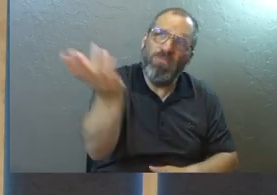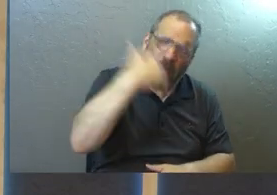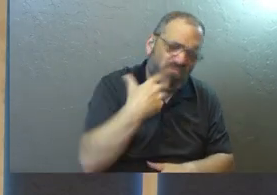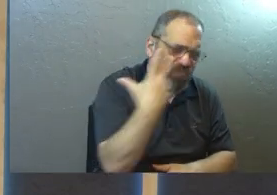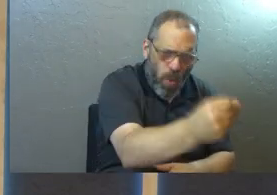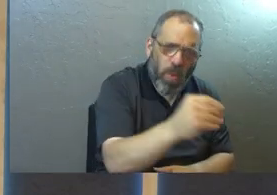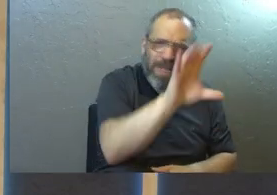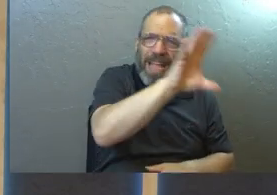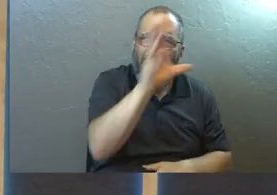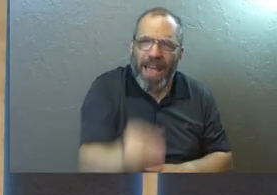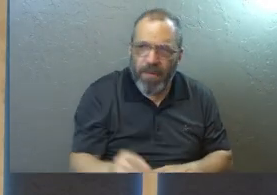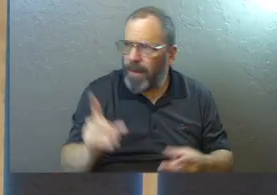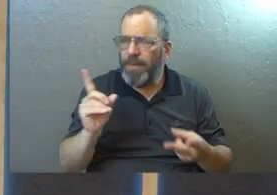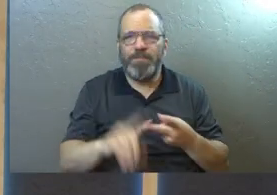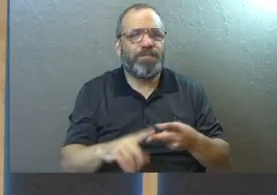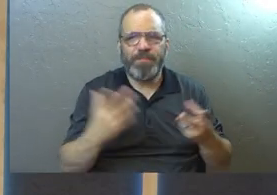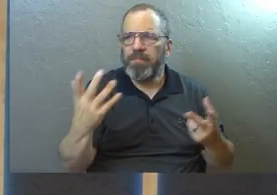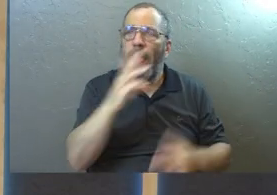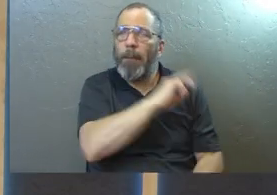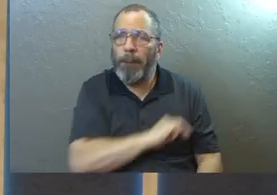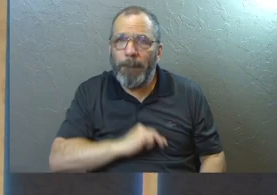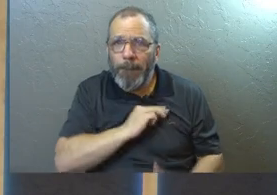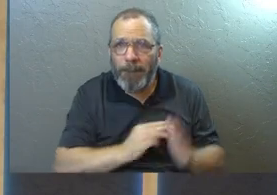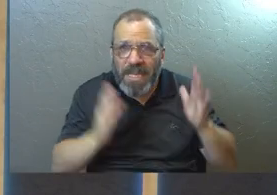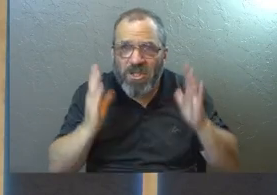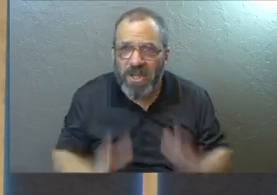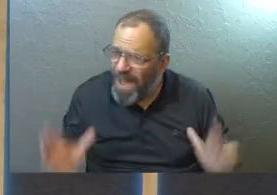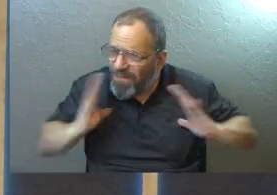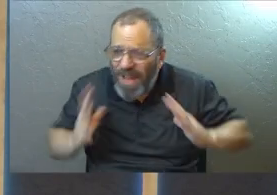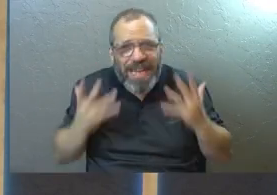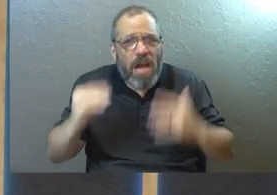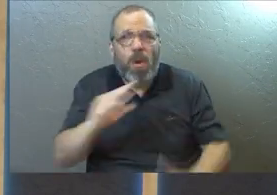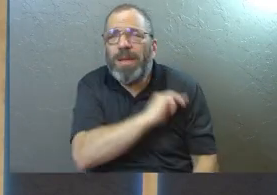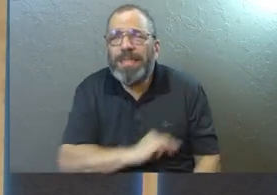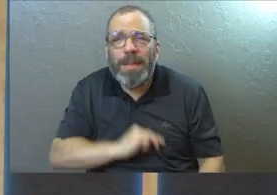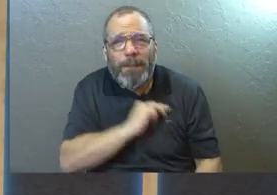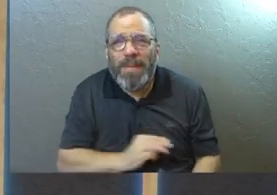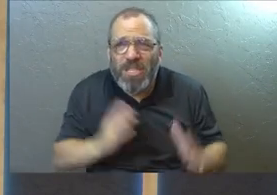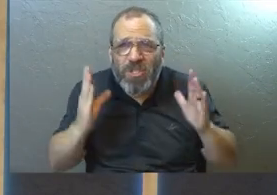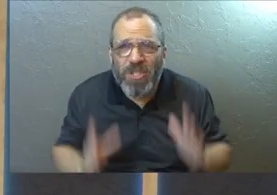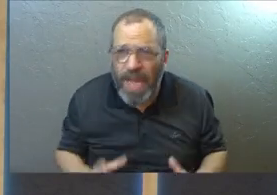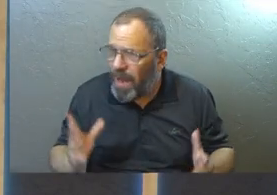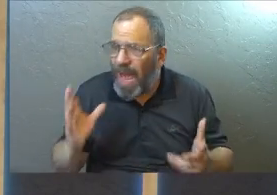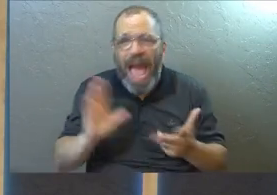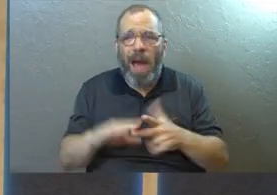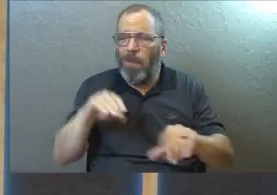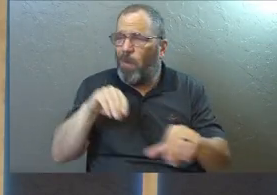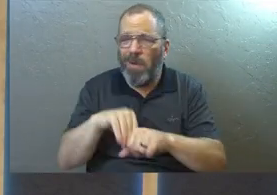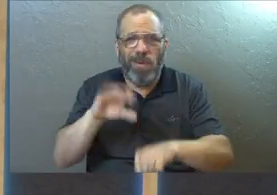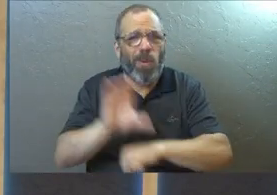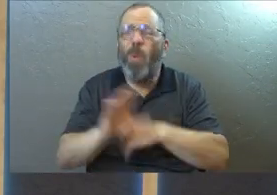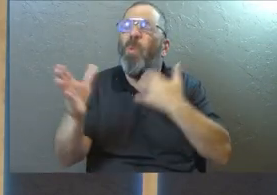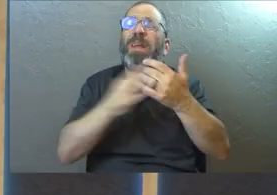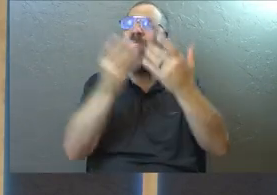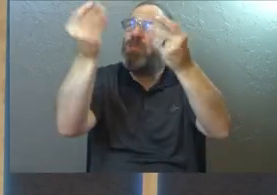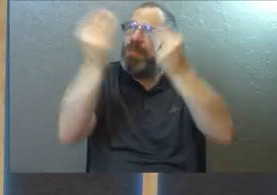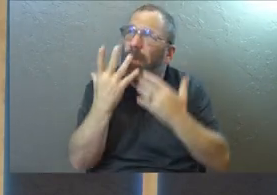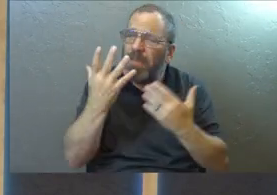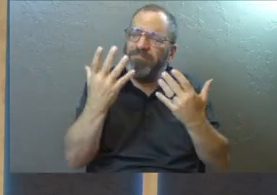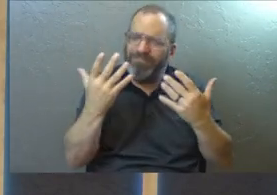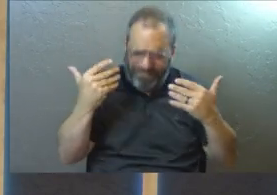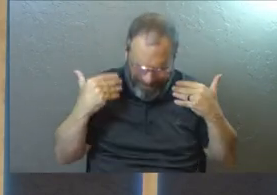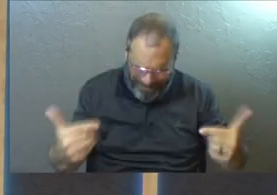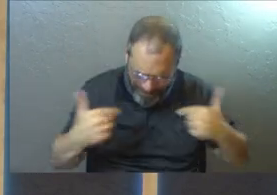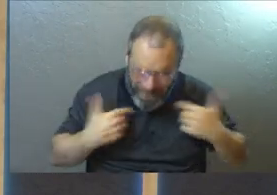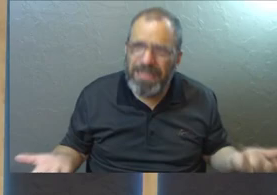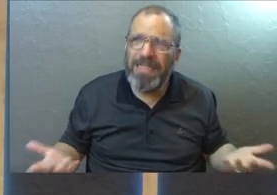go, right? Like you want me to be a missionary in some foreign land? I will be a missionary. Like I will be in a monastery. Like you tell me what to do. I will do